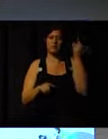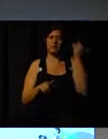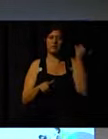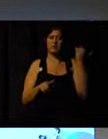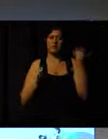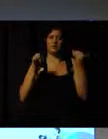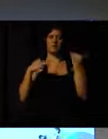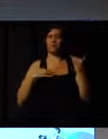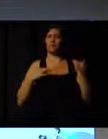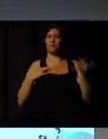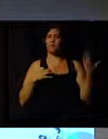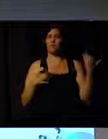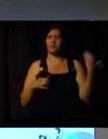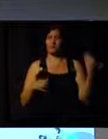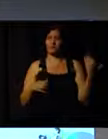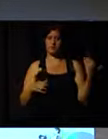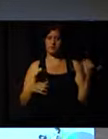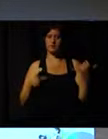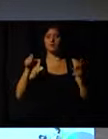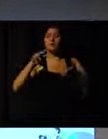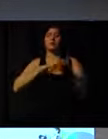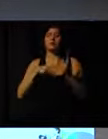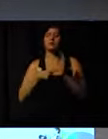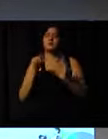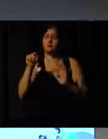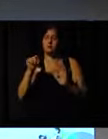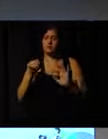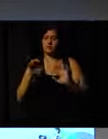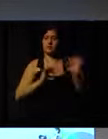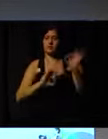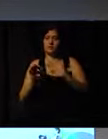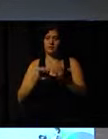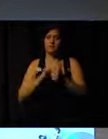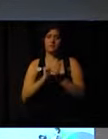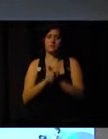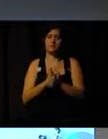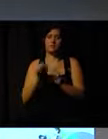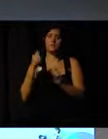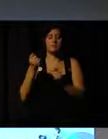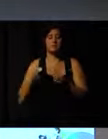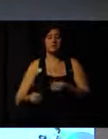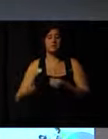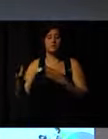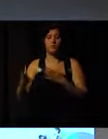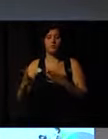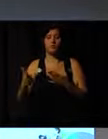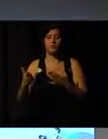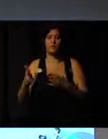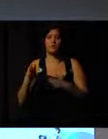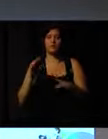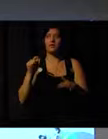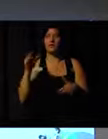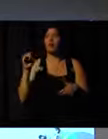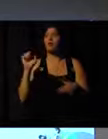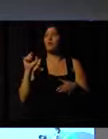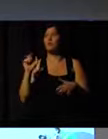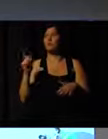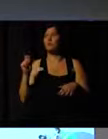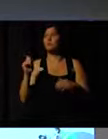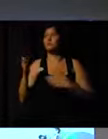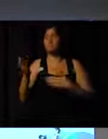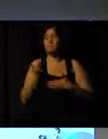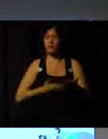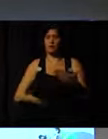past. That means that the sport organization needs to offer something more in terms of rewards.